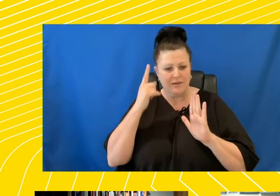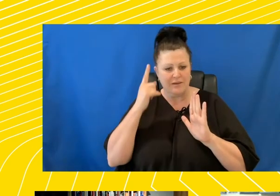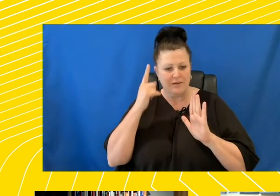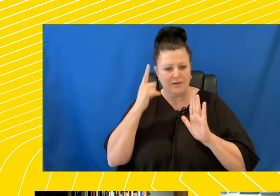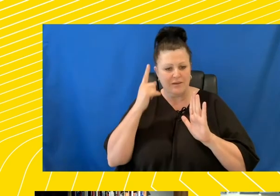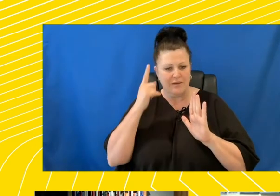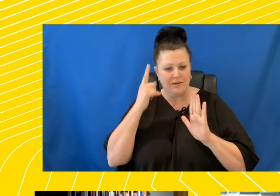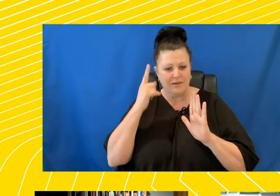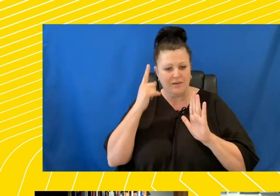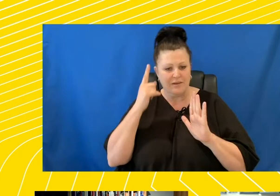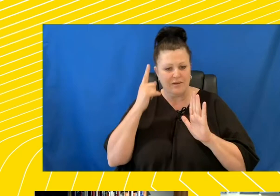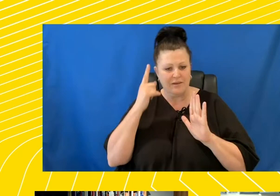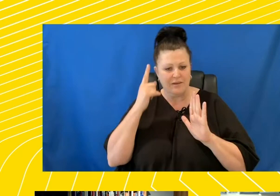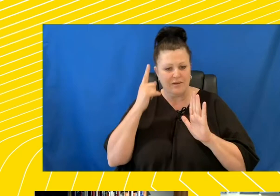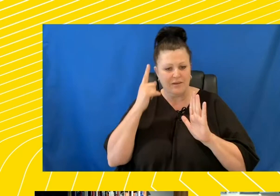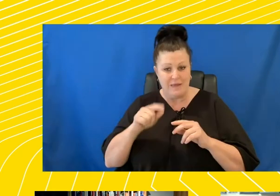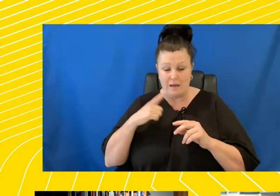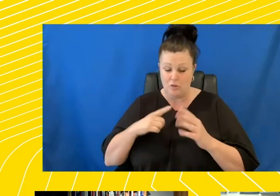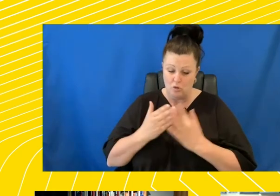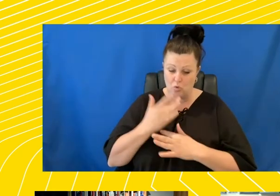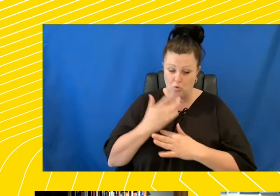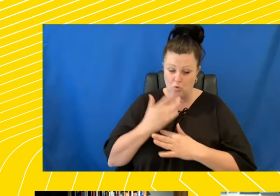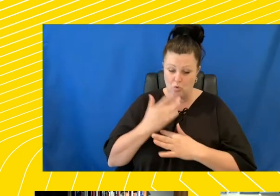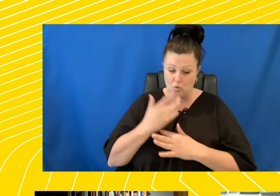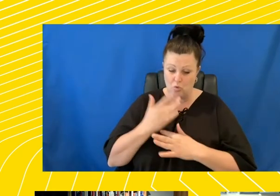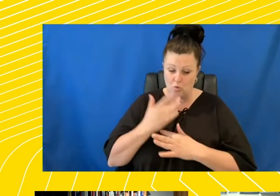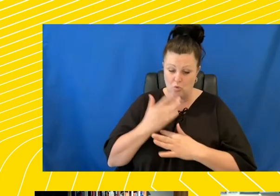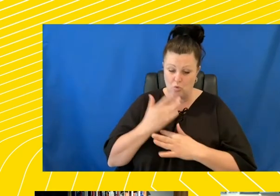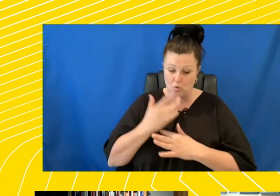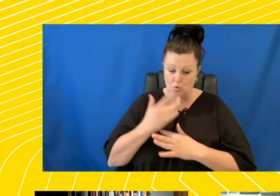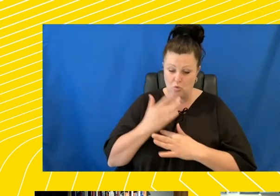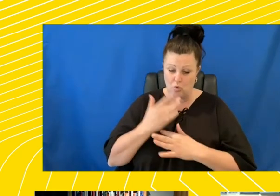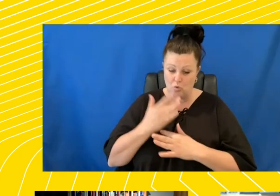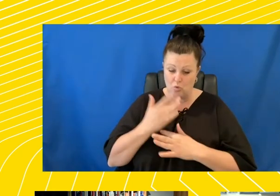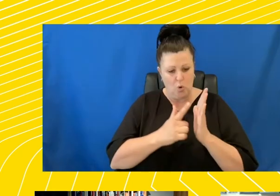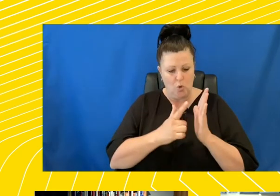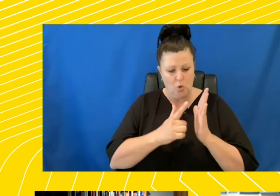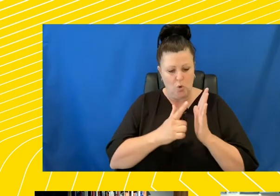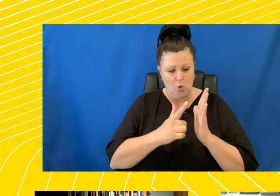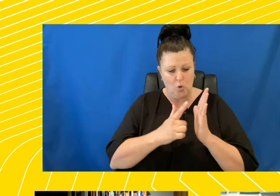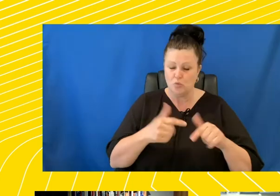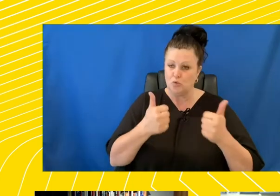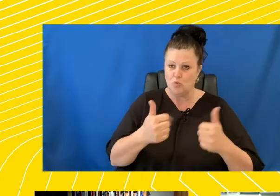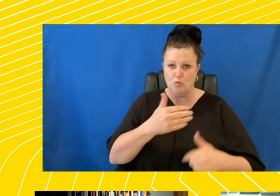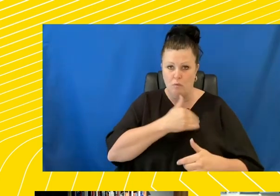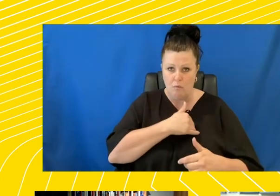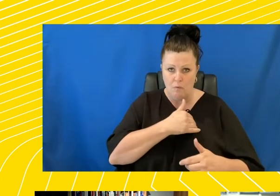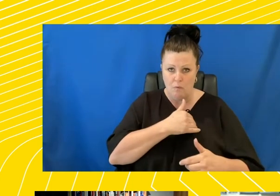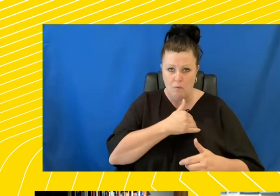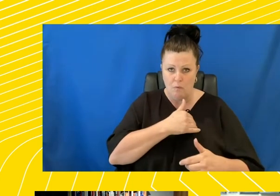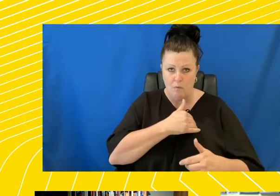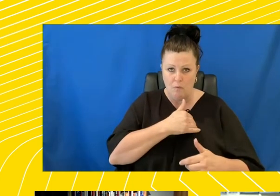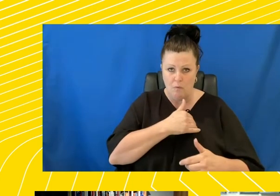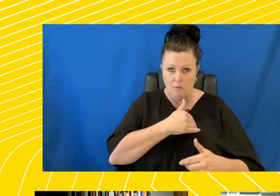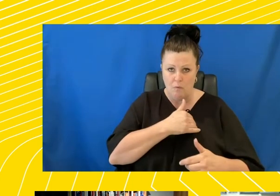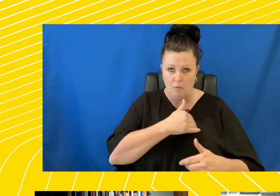borne in mind, because the lived experience is that these laws are implemented with the best intentions, and are often